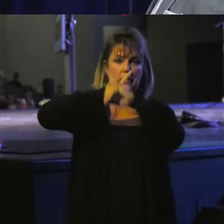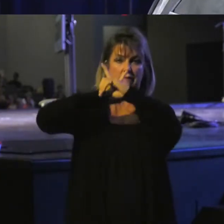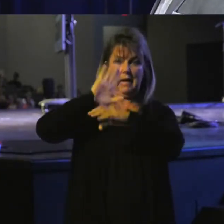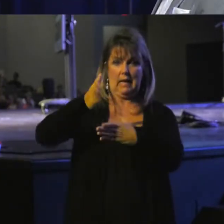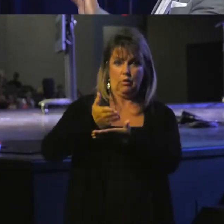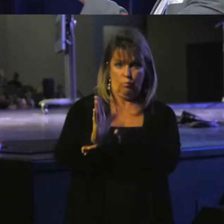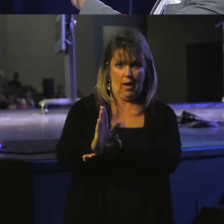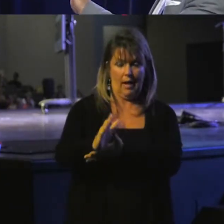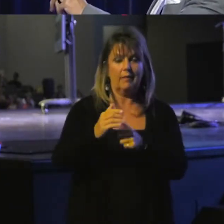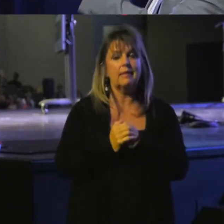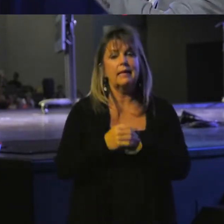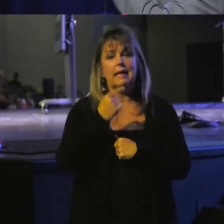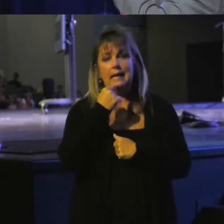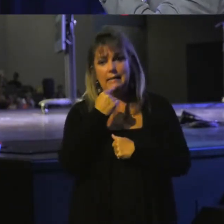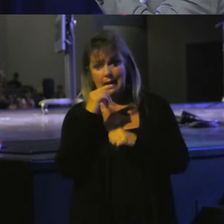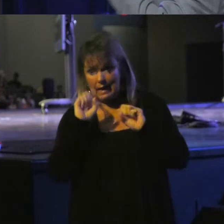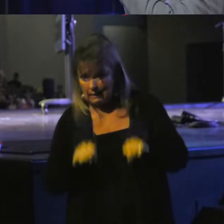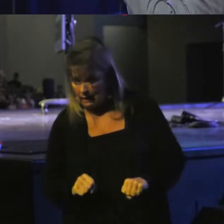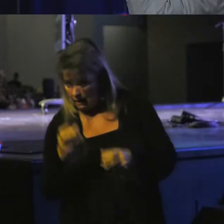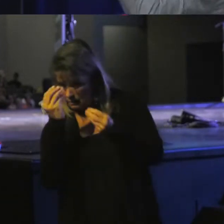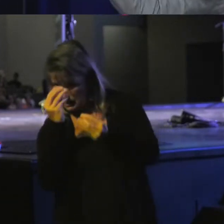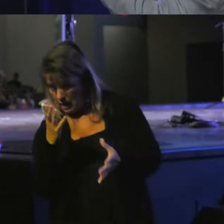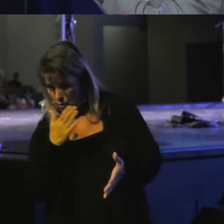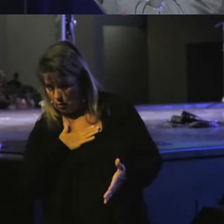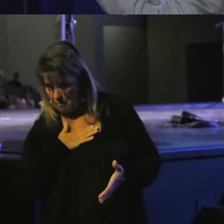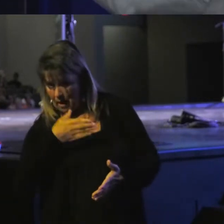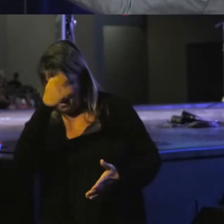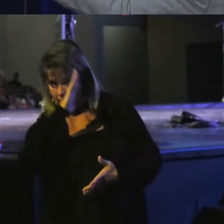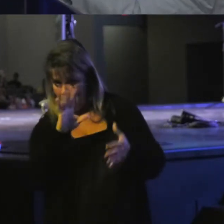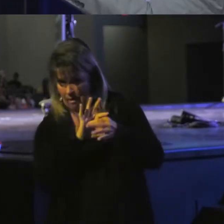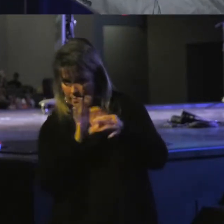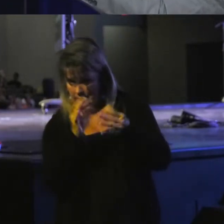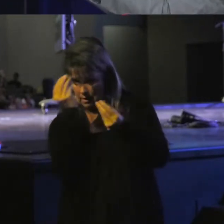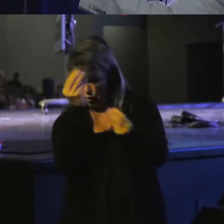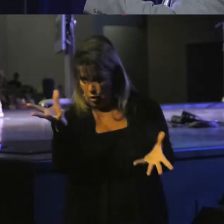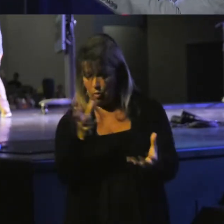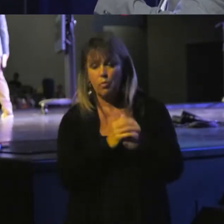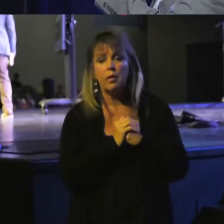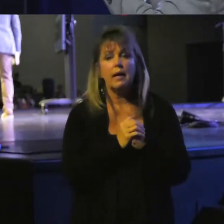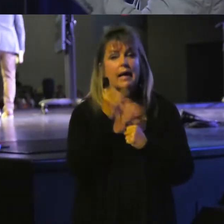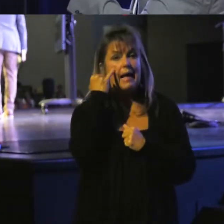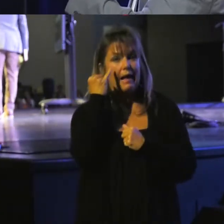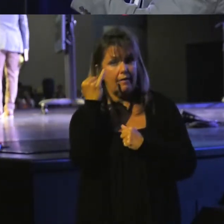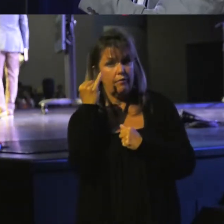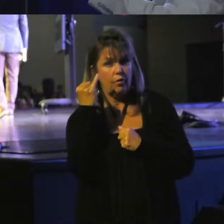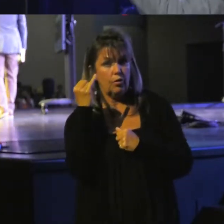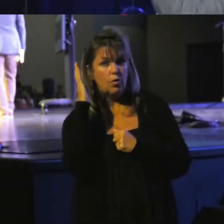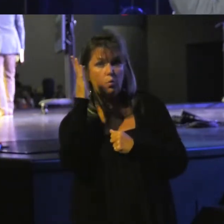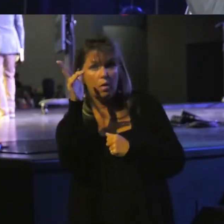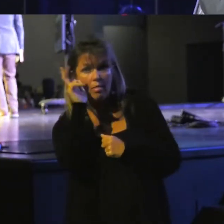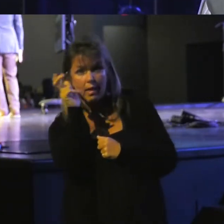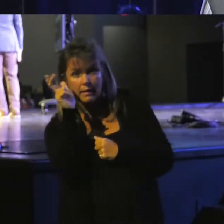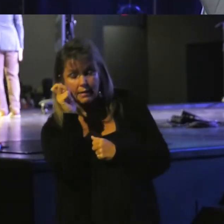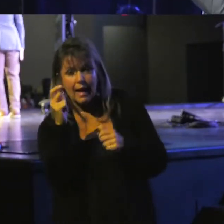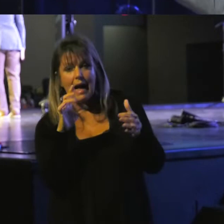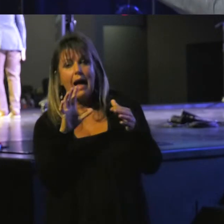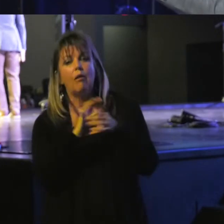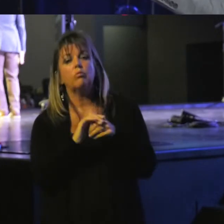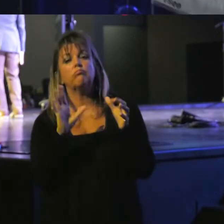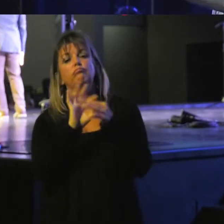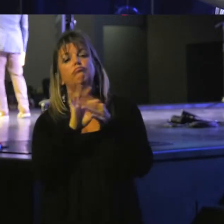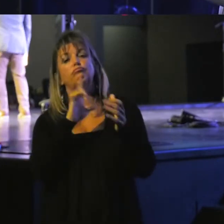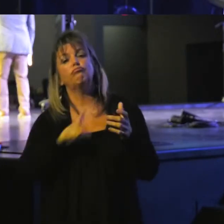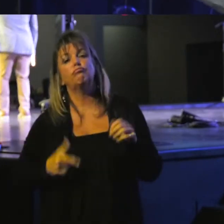his rights. He said, can I tell you what my God said to you? Because if you're going to listen, I want to say a word about the